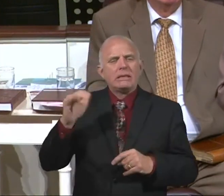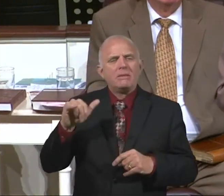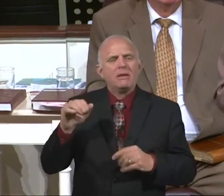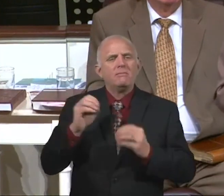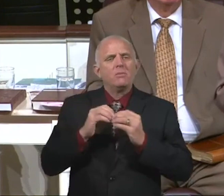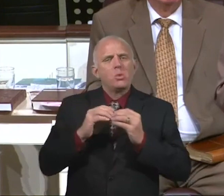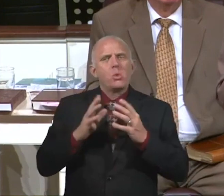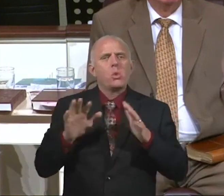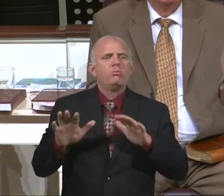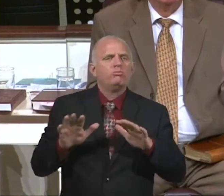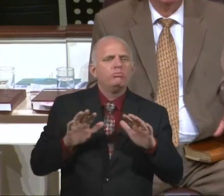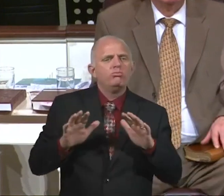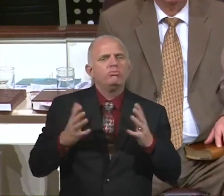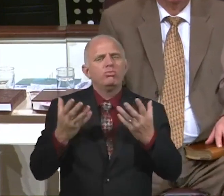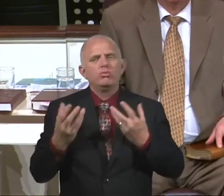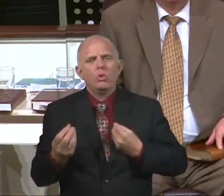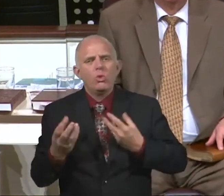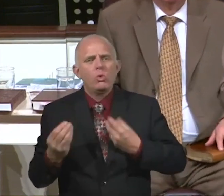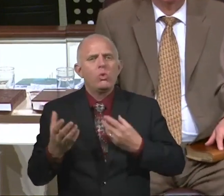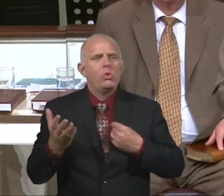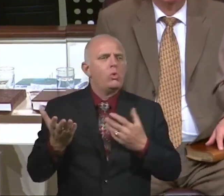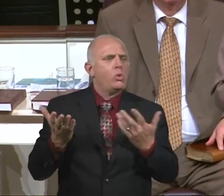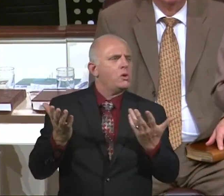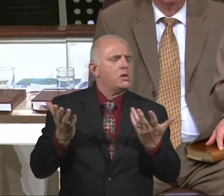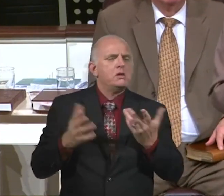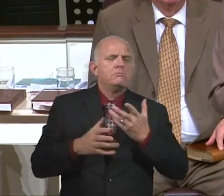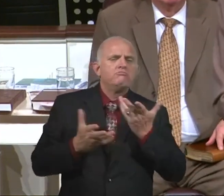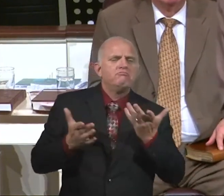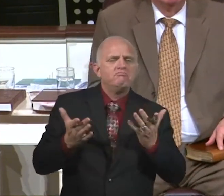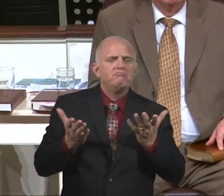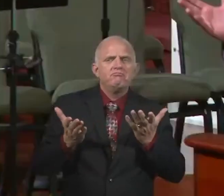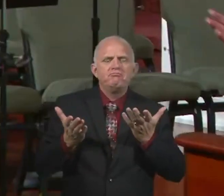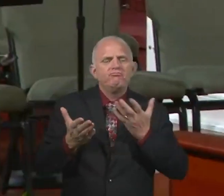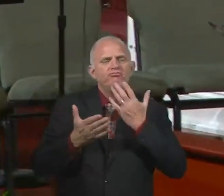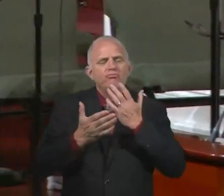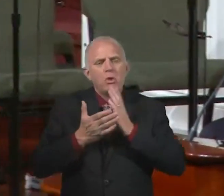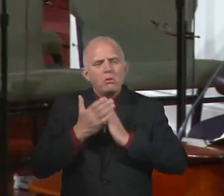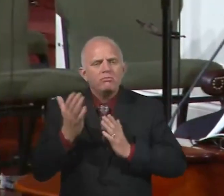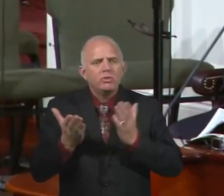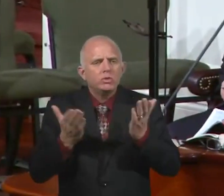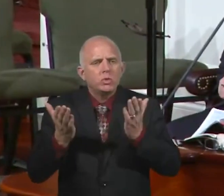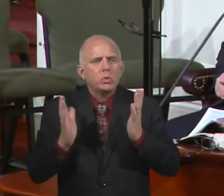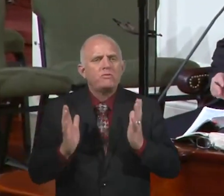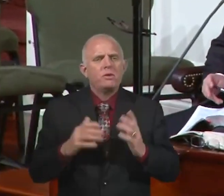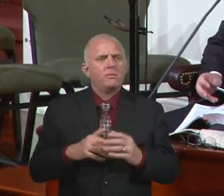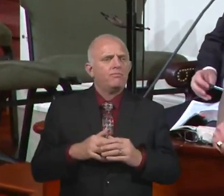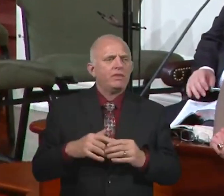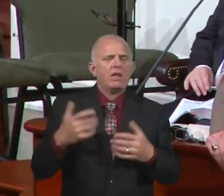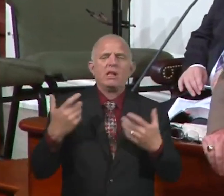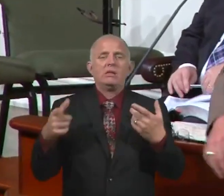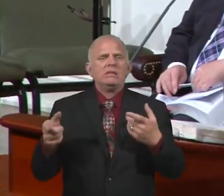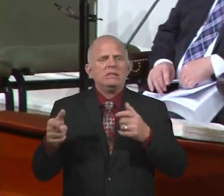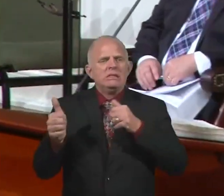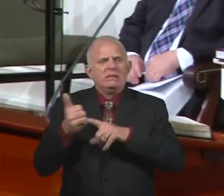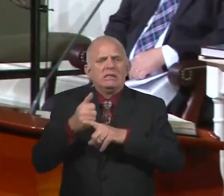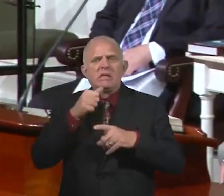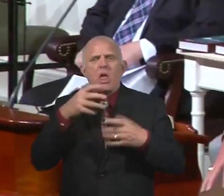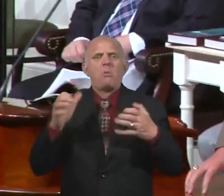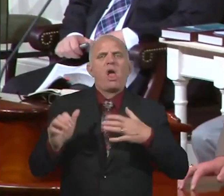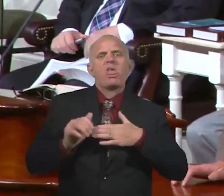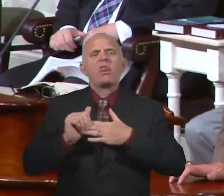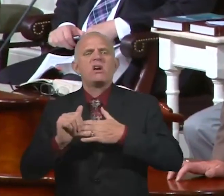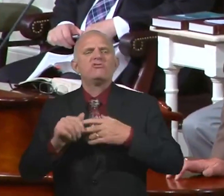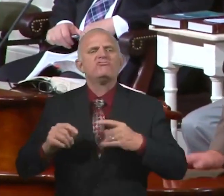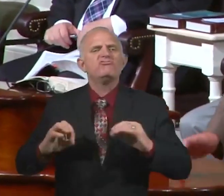mild and passive and probably just a servant. He didn't have an interest in leading. He wanted just to be a help.